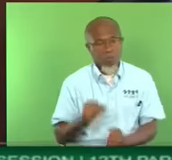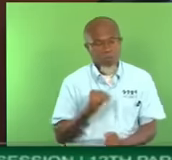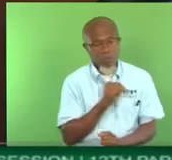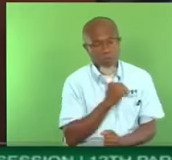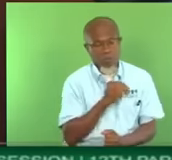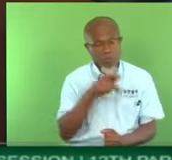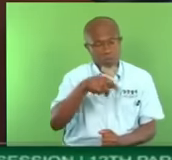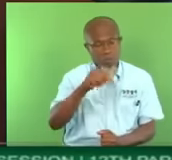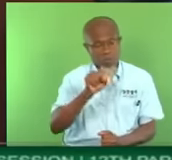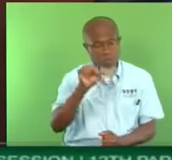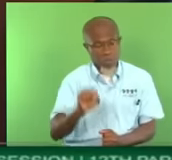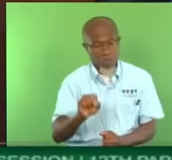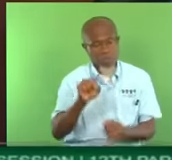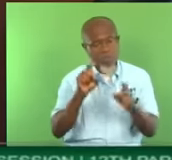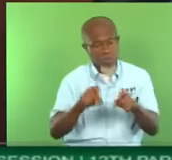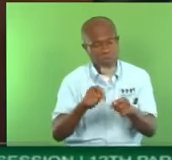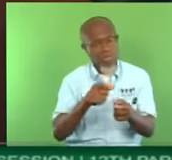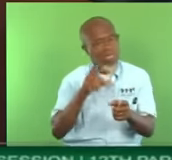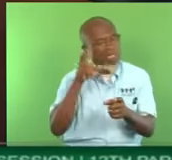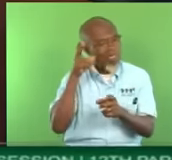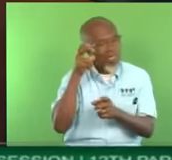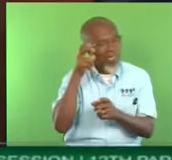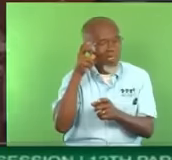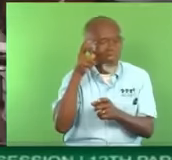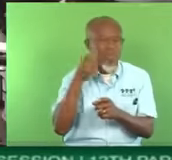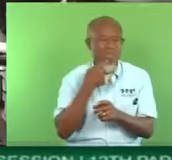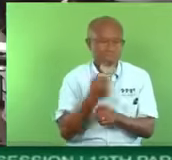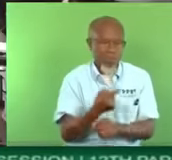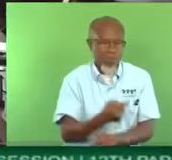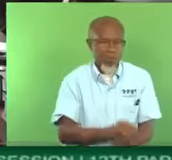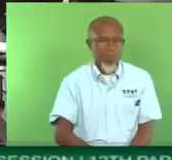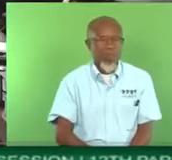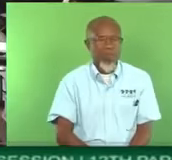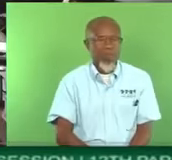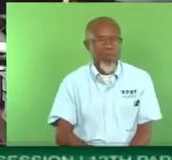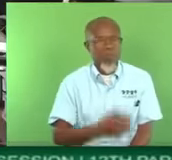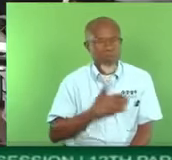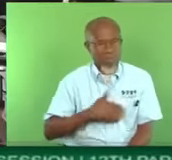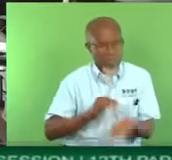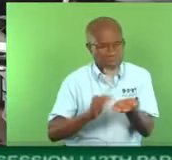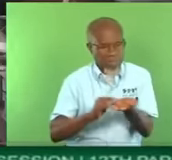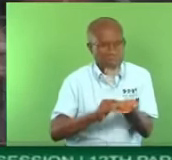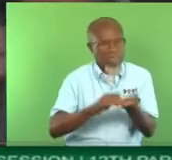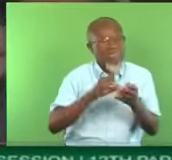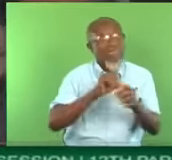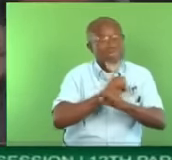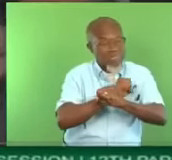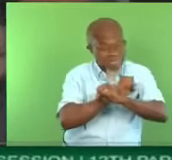And the bearing capacity... One second. Again, it's clear.